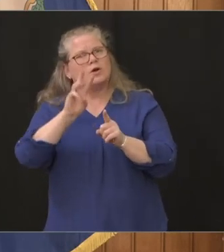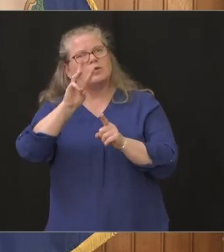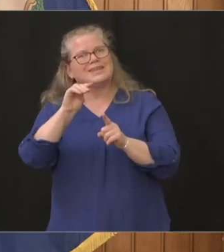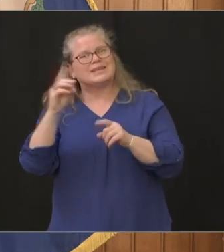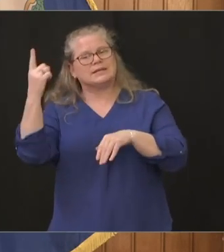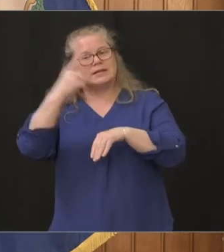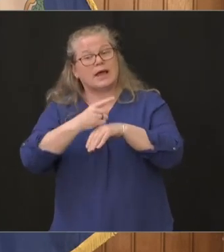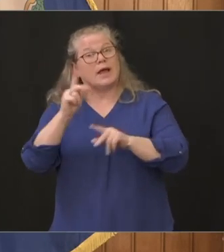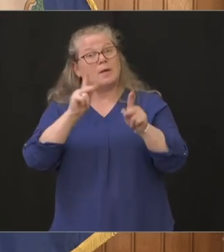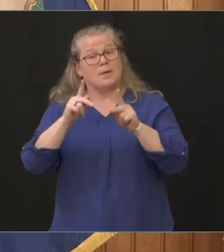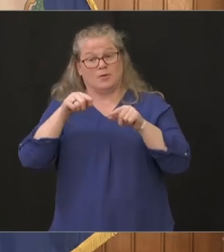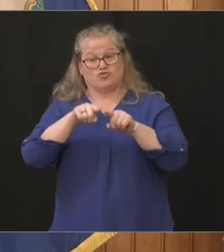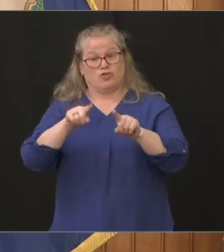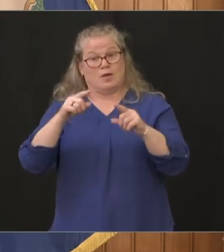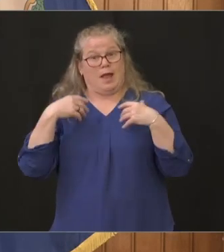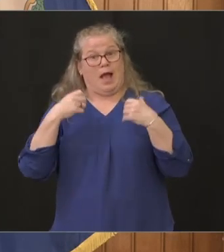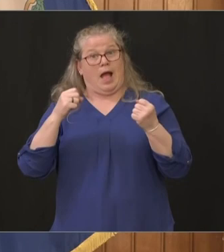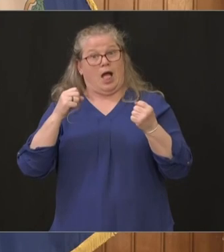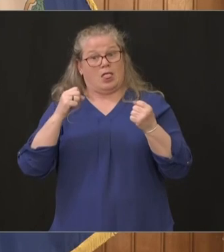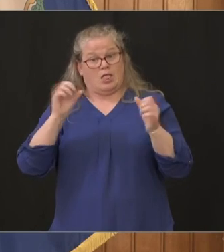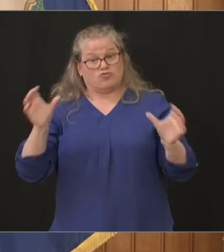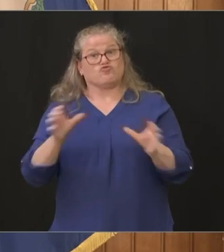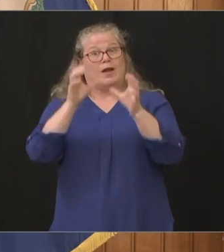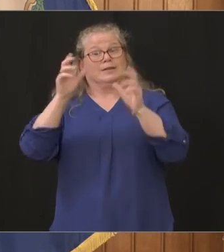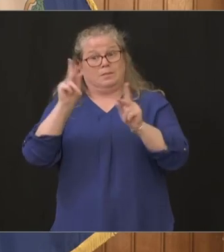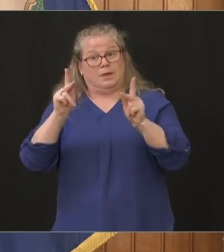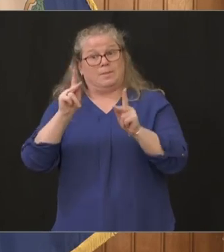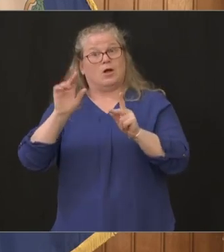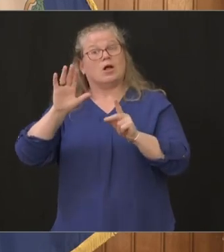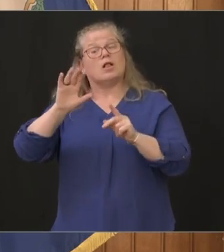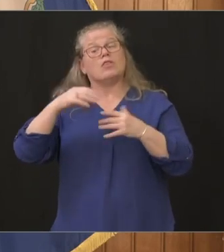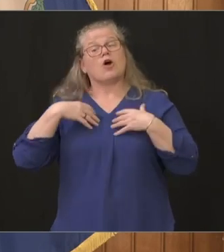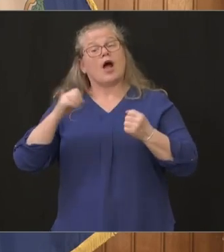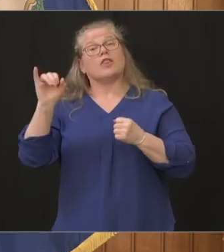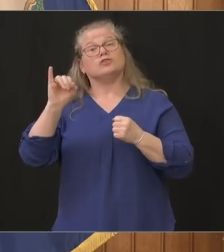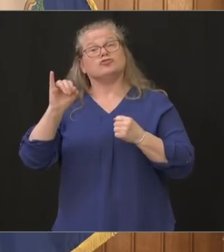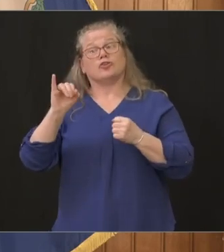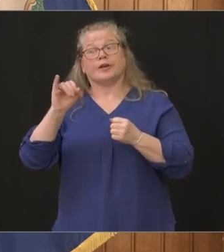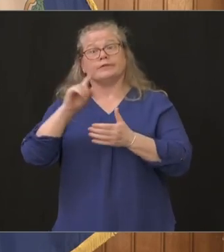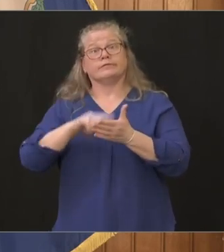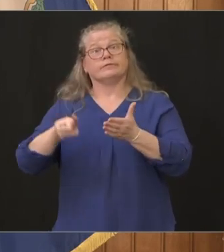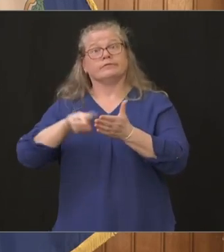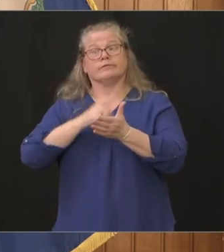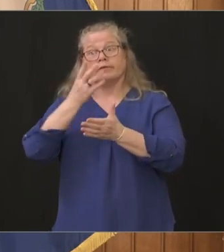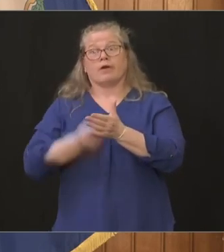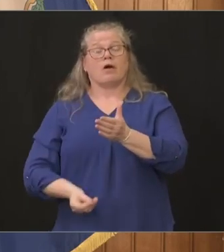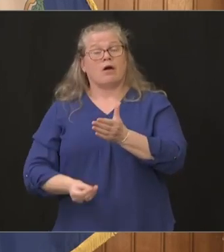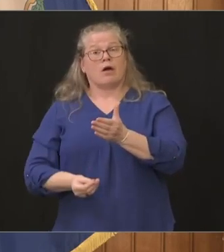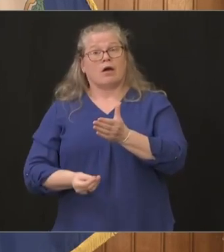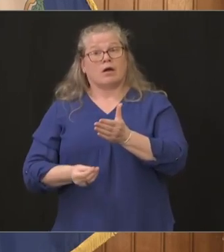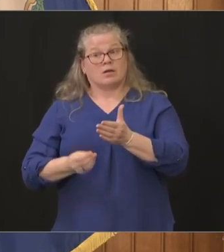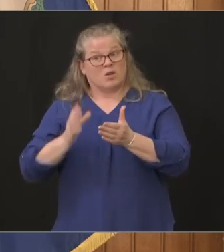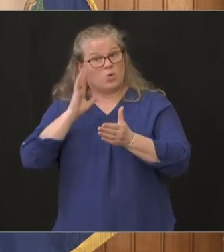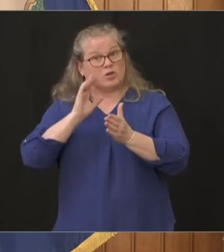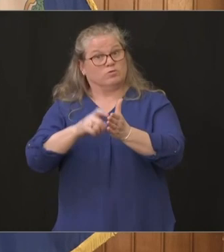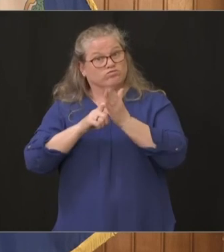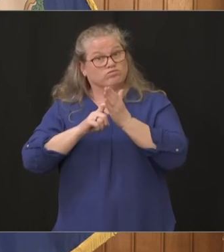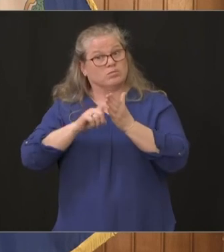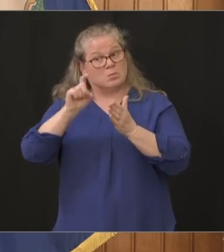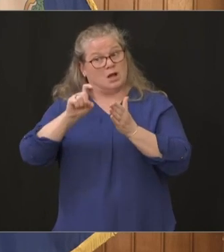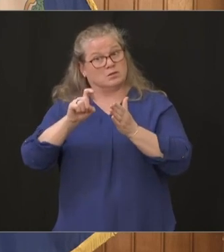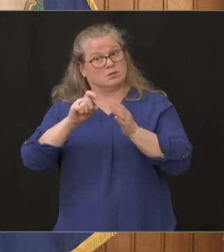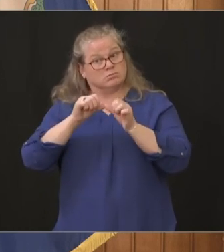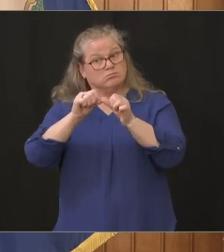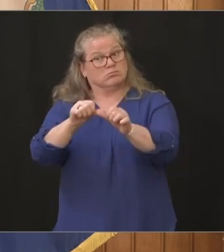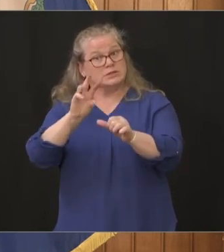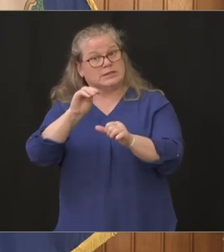in the middle of a health crisis you gonna mandate it we're still thinking about that i've talked to more health care professionals on this